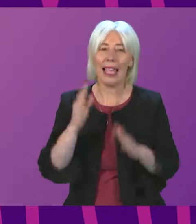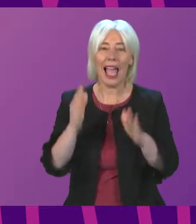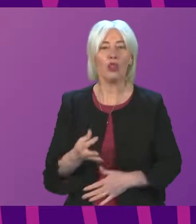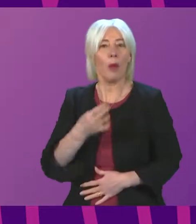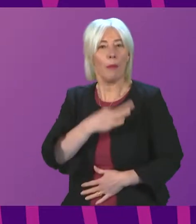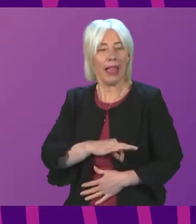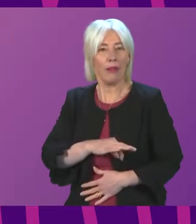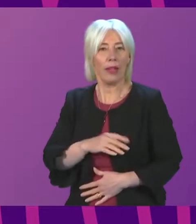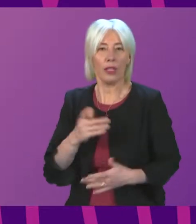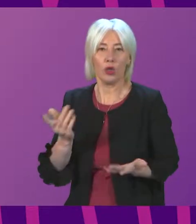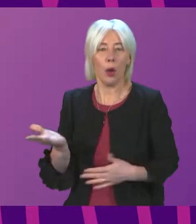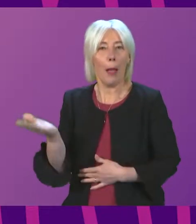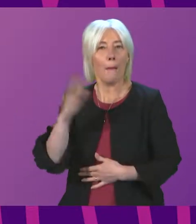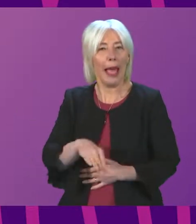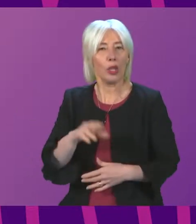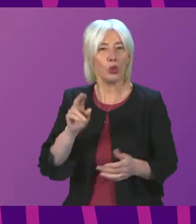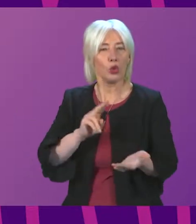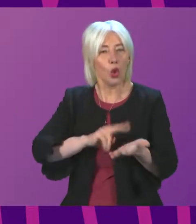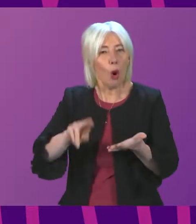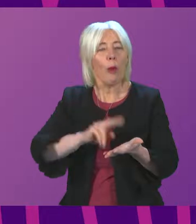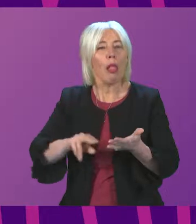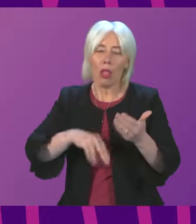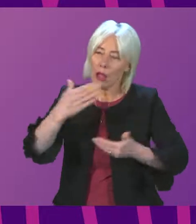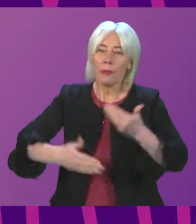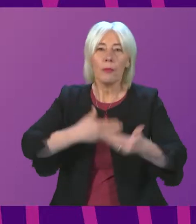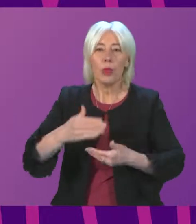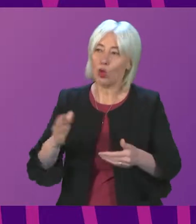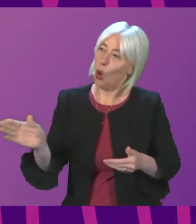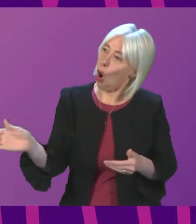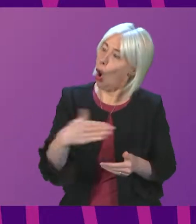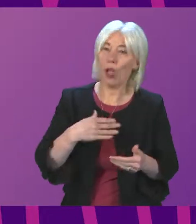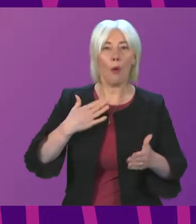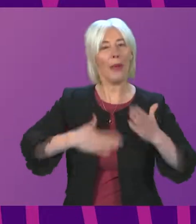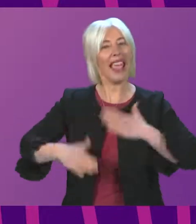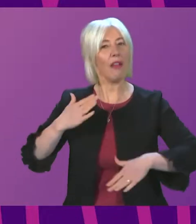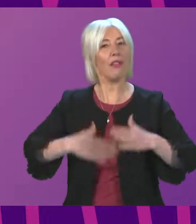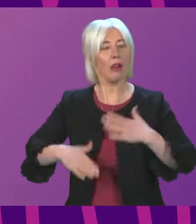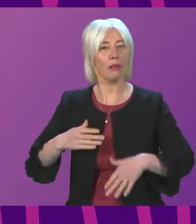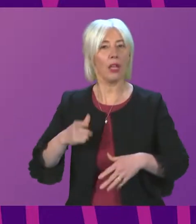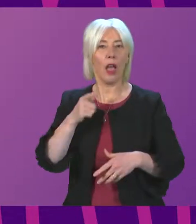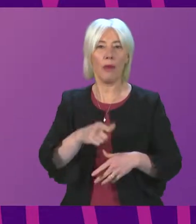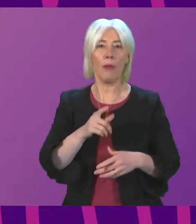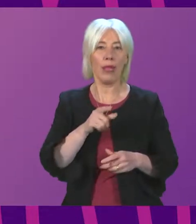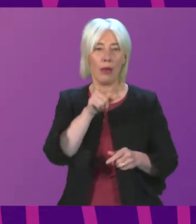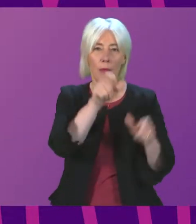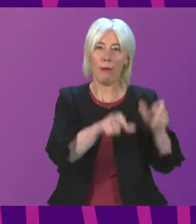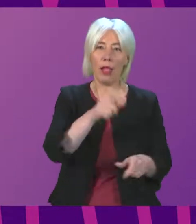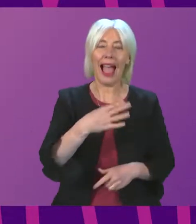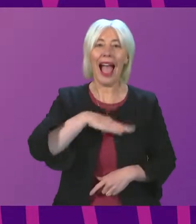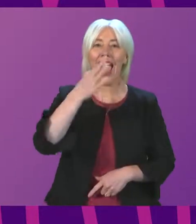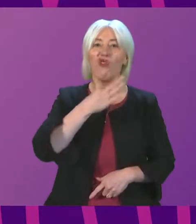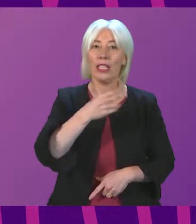from a return to greater normality. So collective behaviours that could force those at highest risk into effective